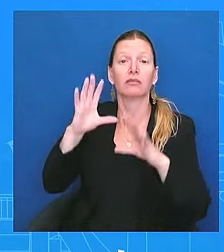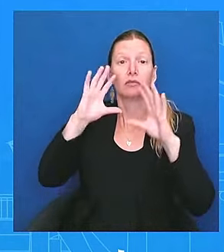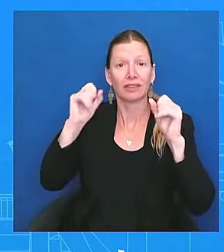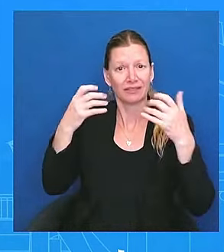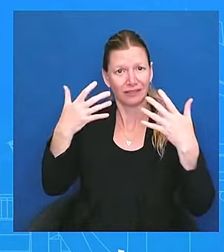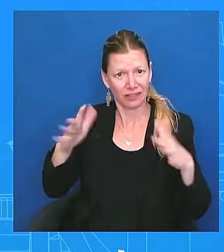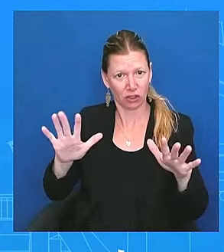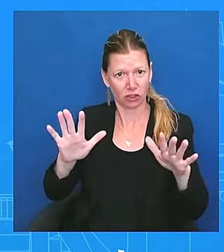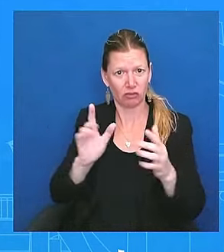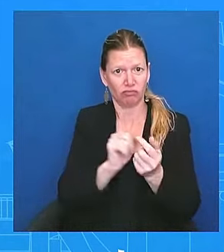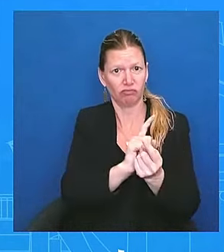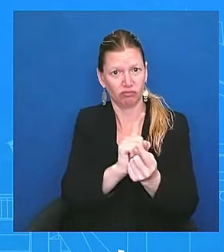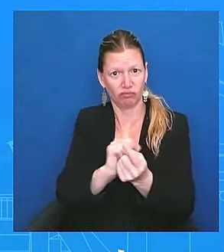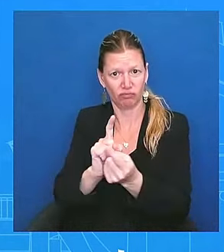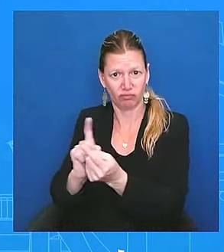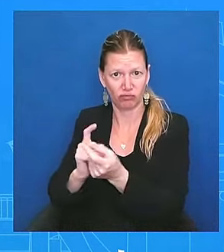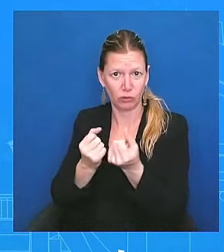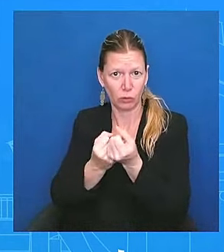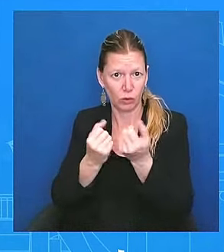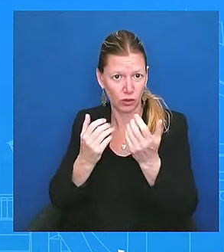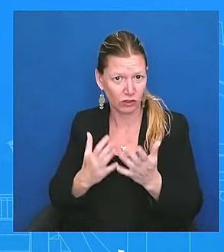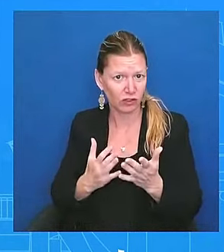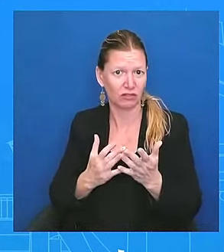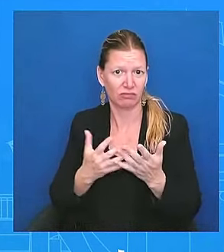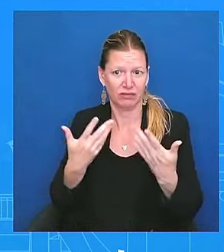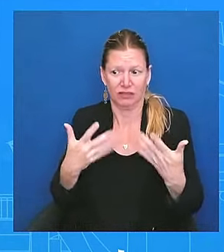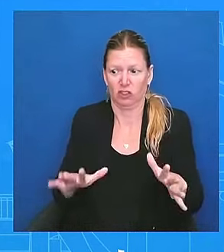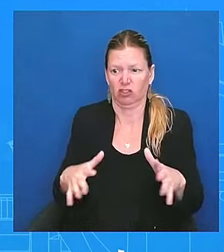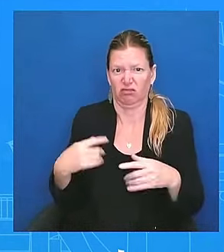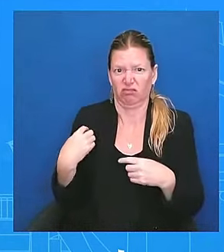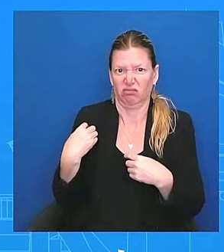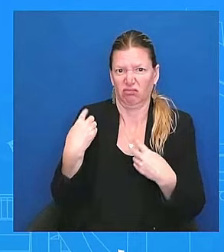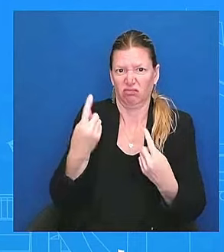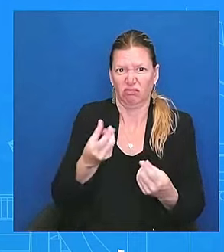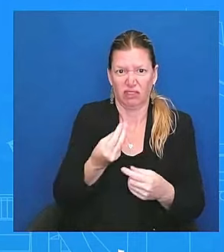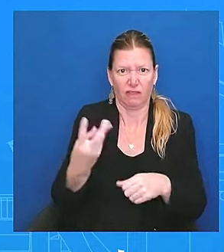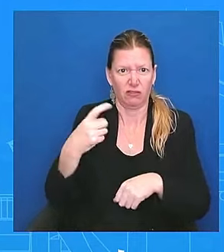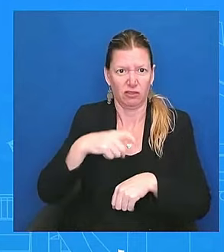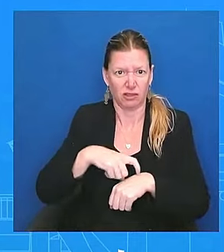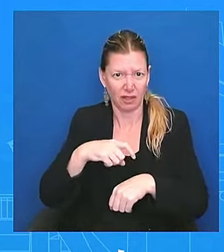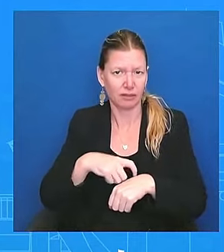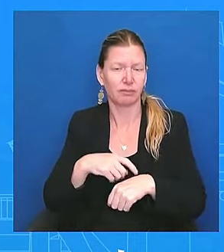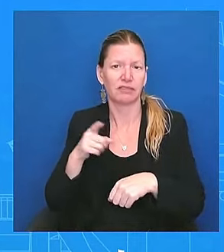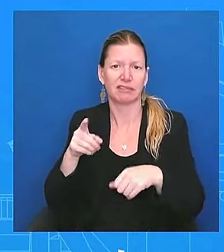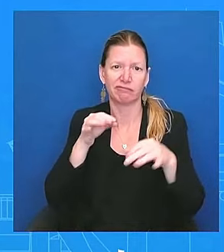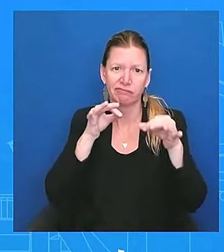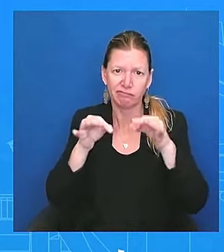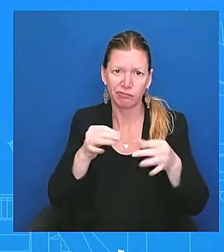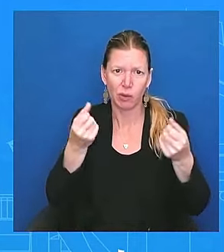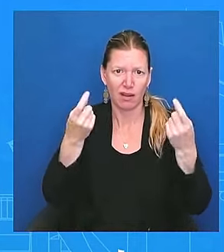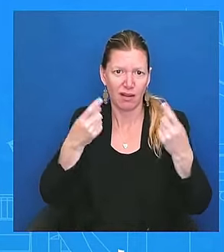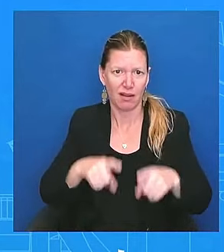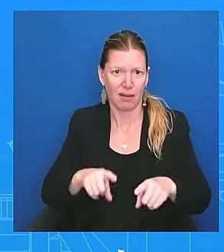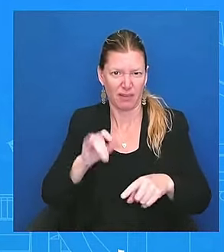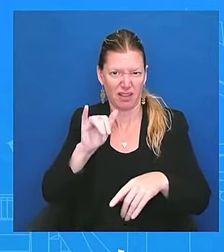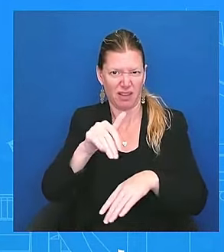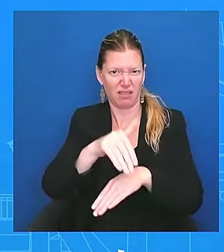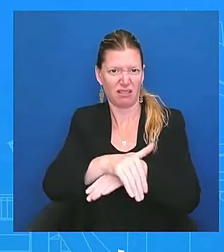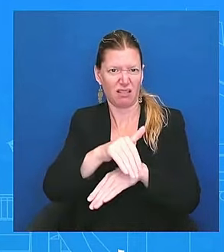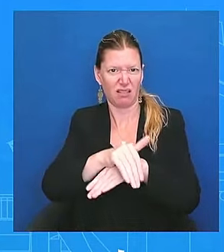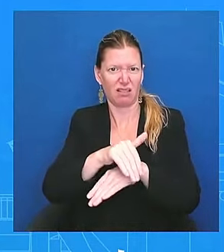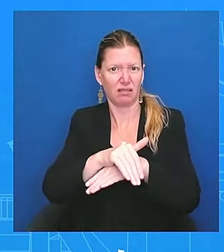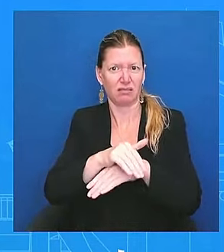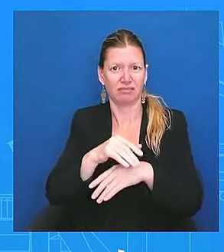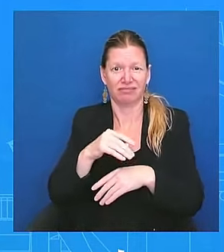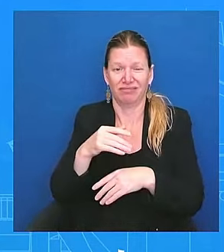this point and laid out what happened on that night, talked about how he understands, and it was not his best night.